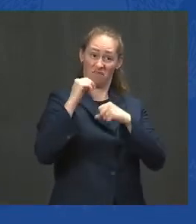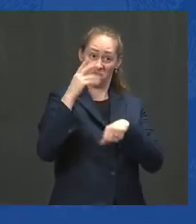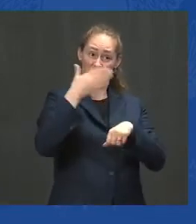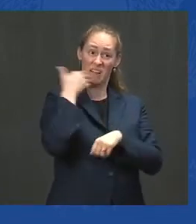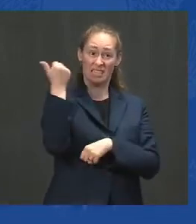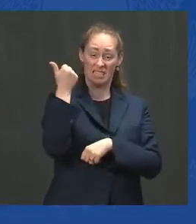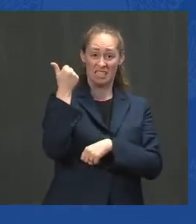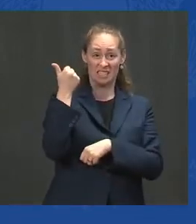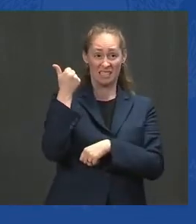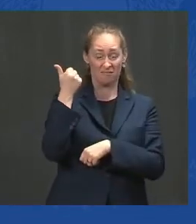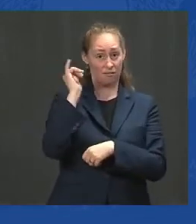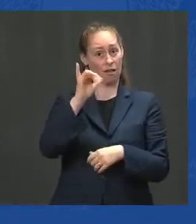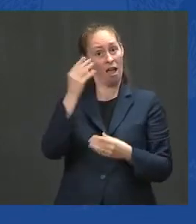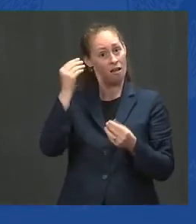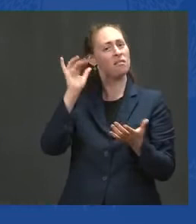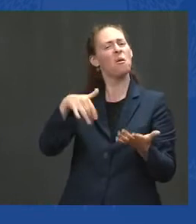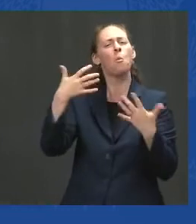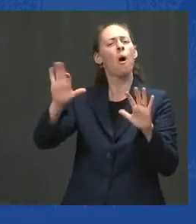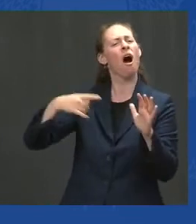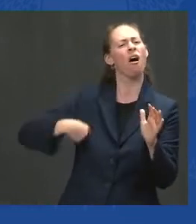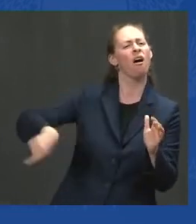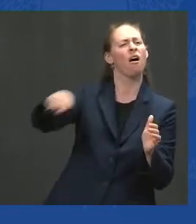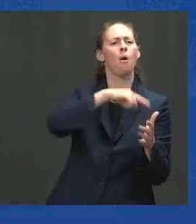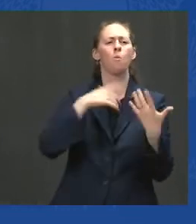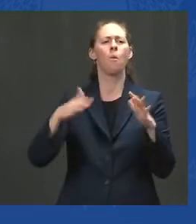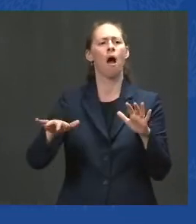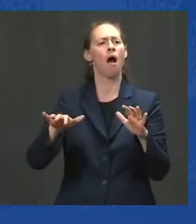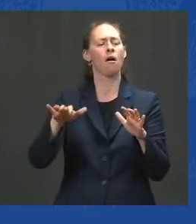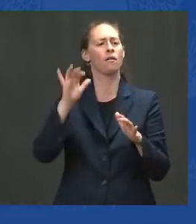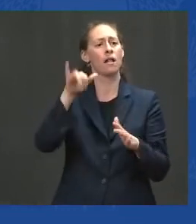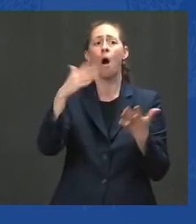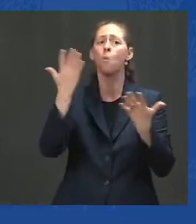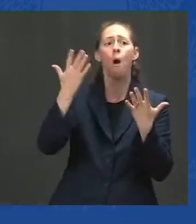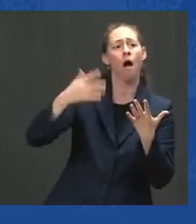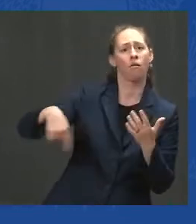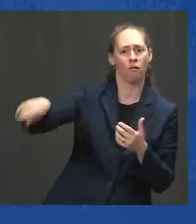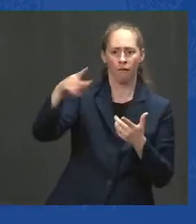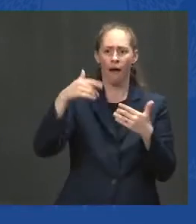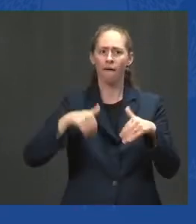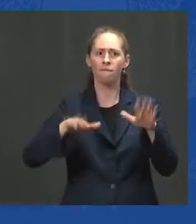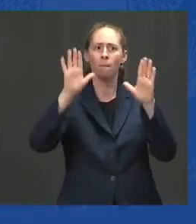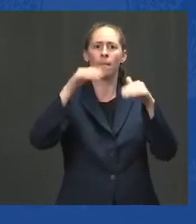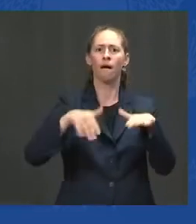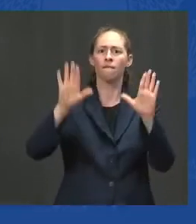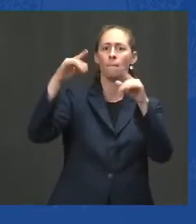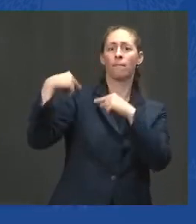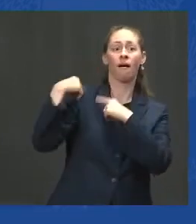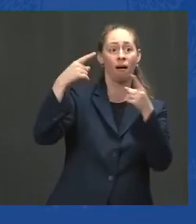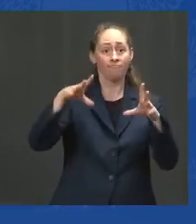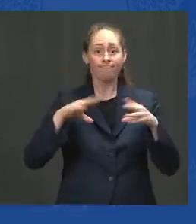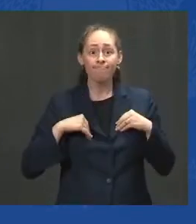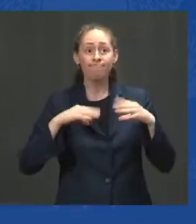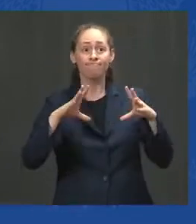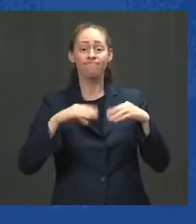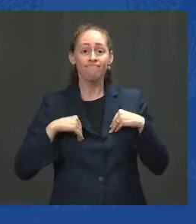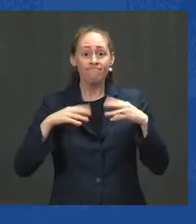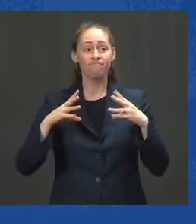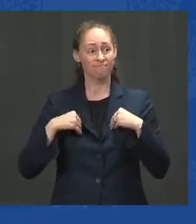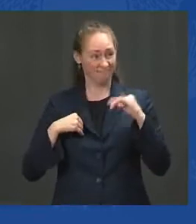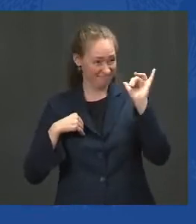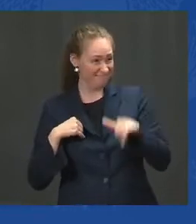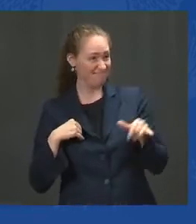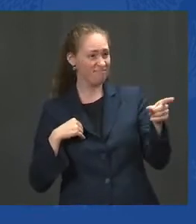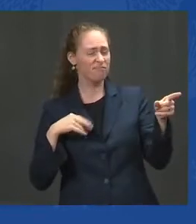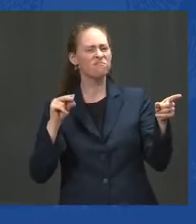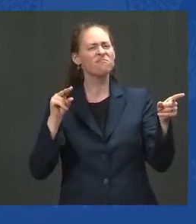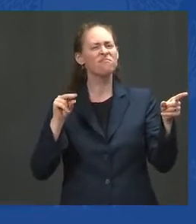It is not what our troops, who have sacrificed so much over the past two decades, deserve. I made a commitment